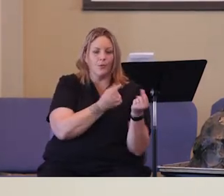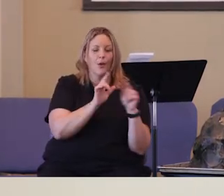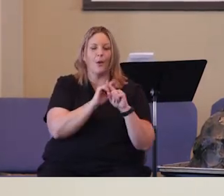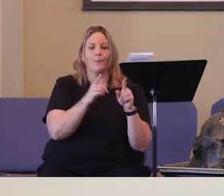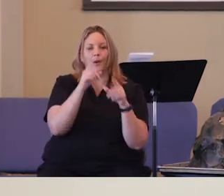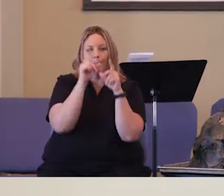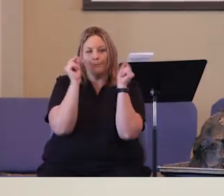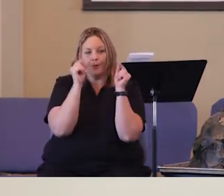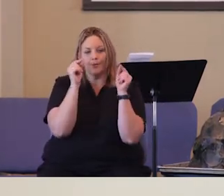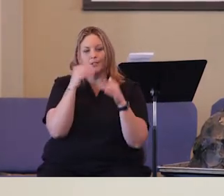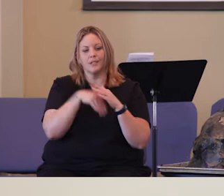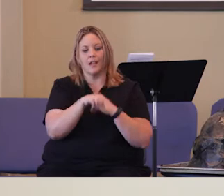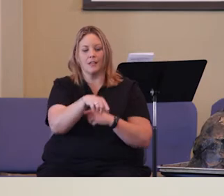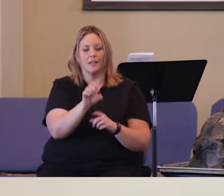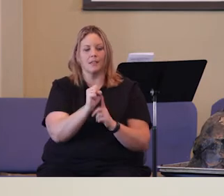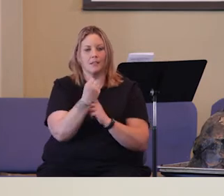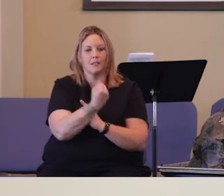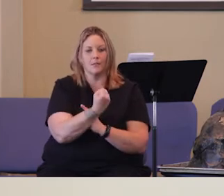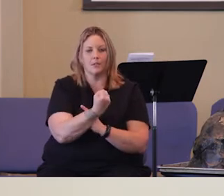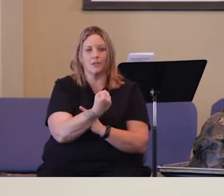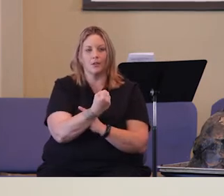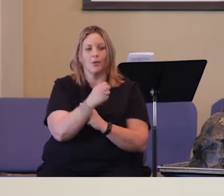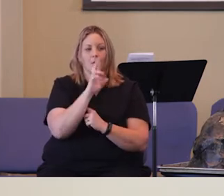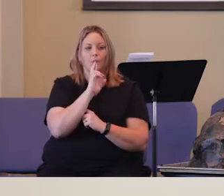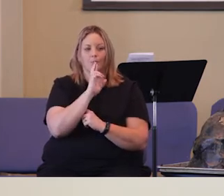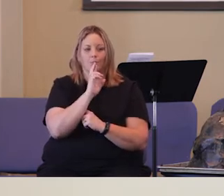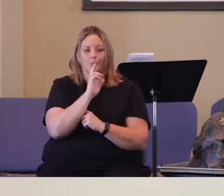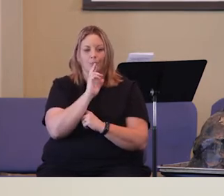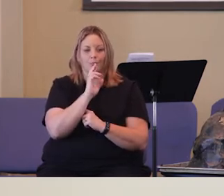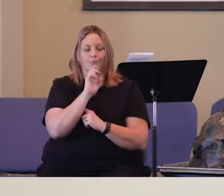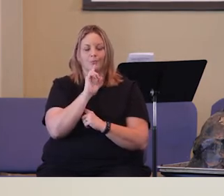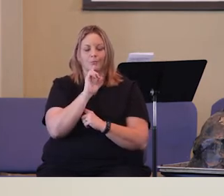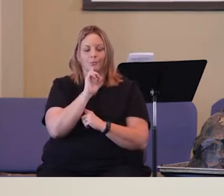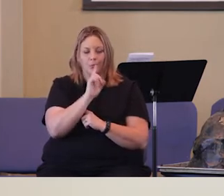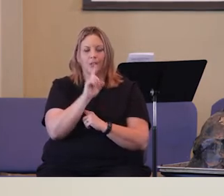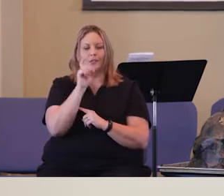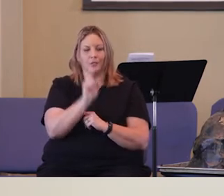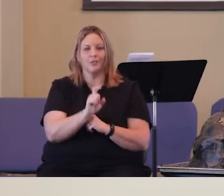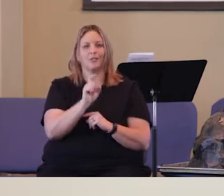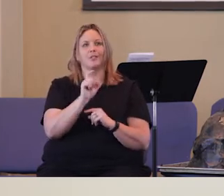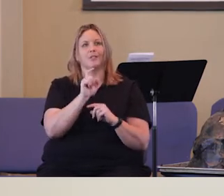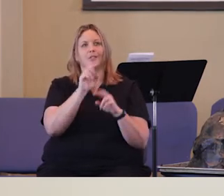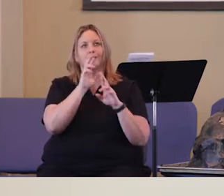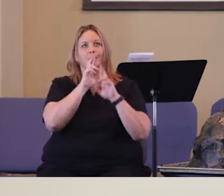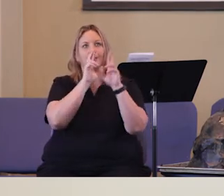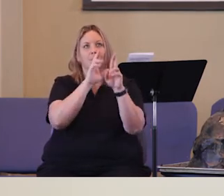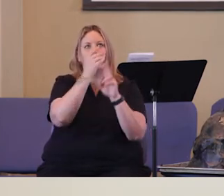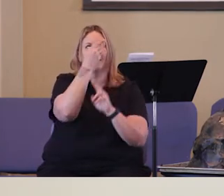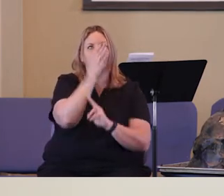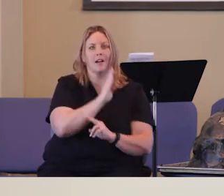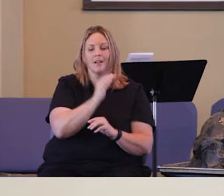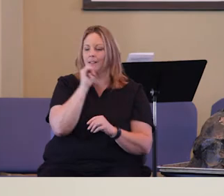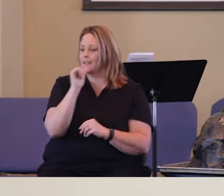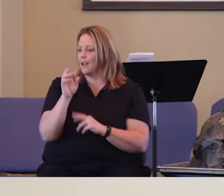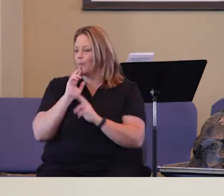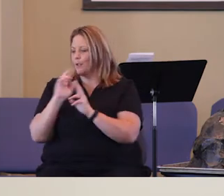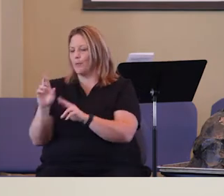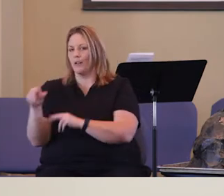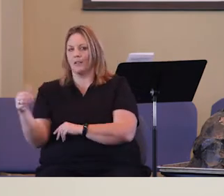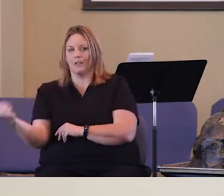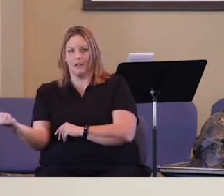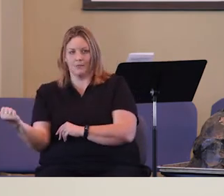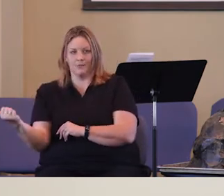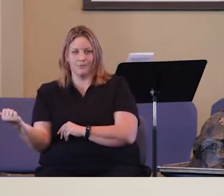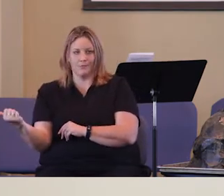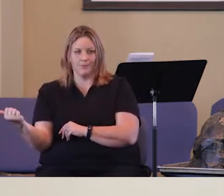God to tell us what to do, but Moses in this situation really should have been responding to